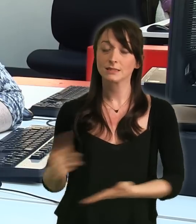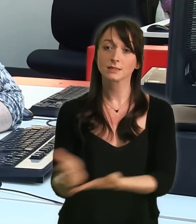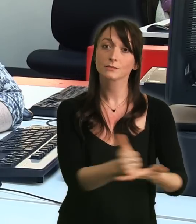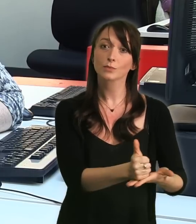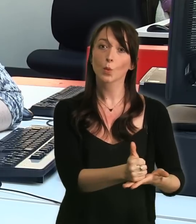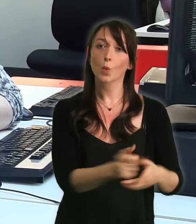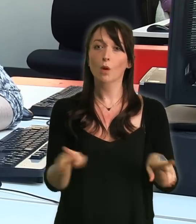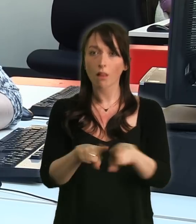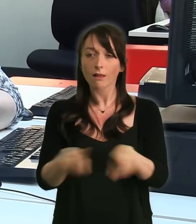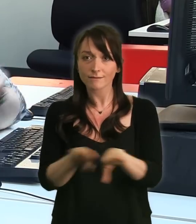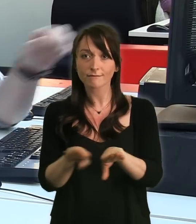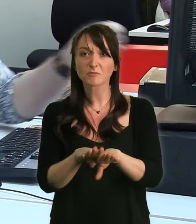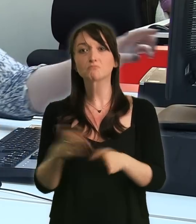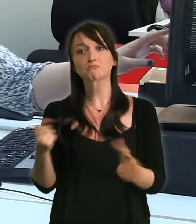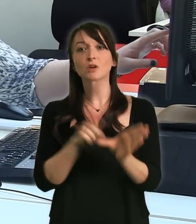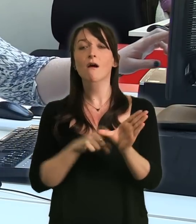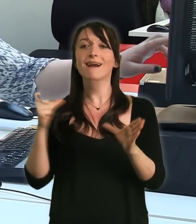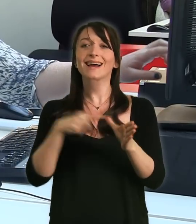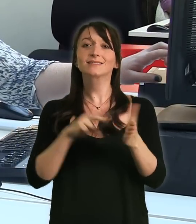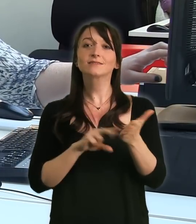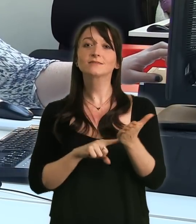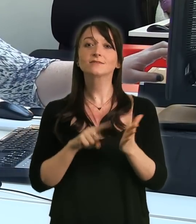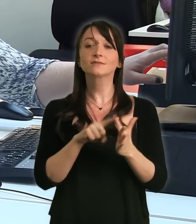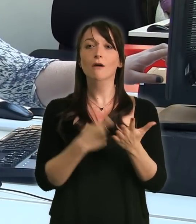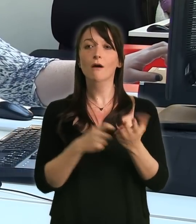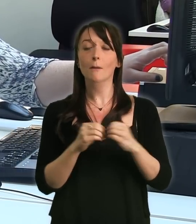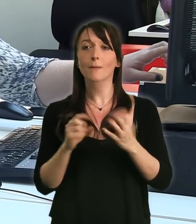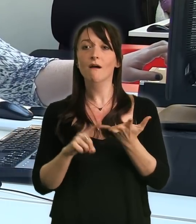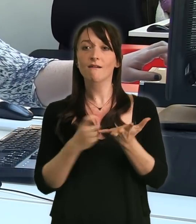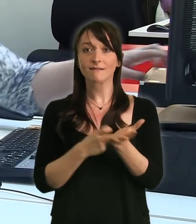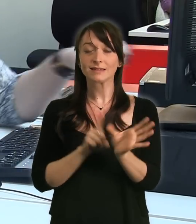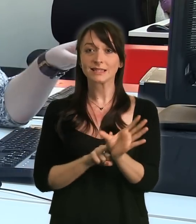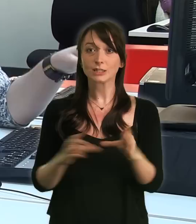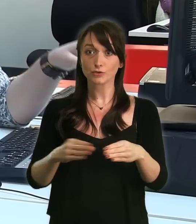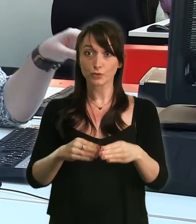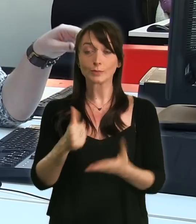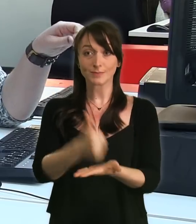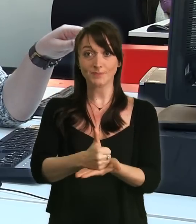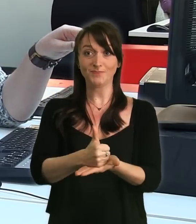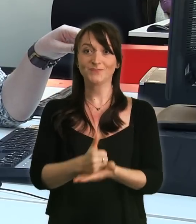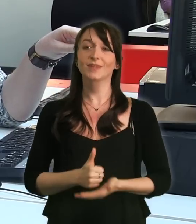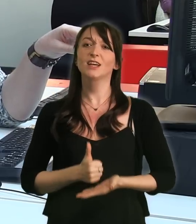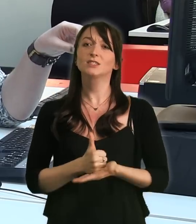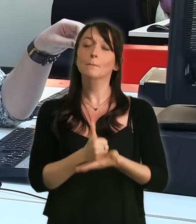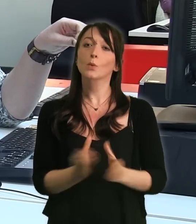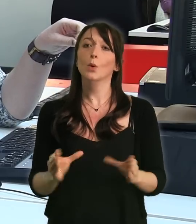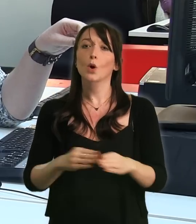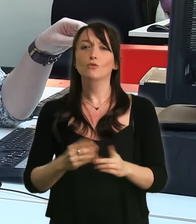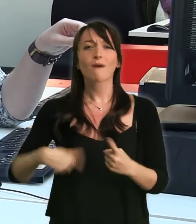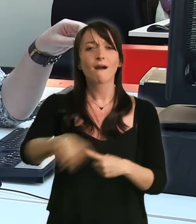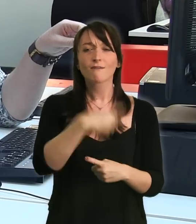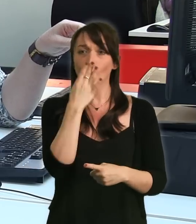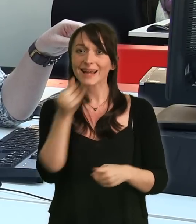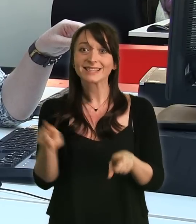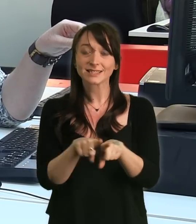level as those who might be going through something and so that's how the Young Canterbury group came about